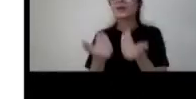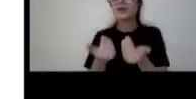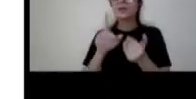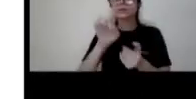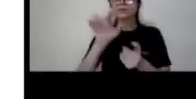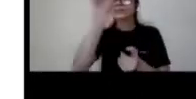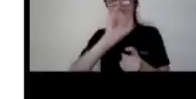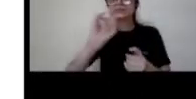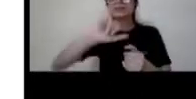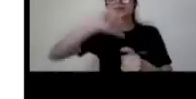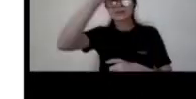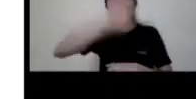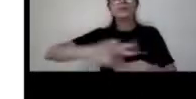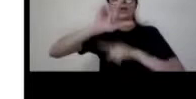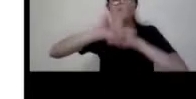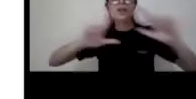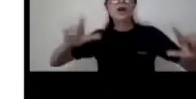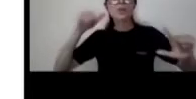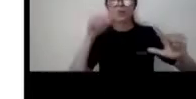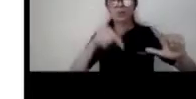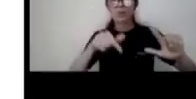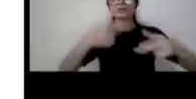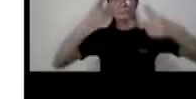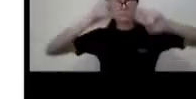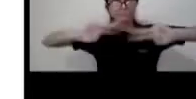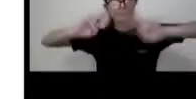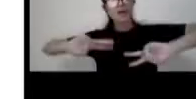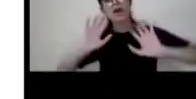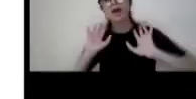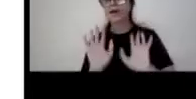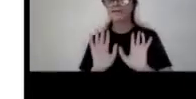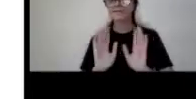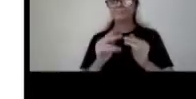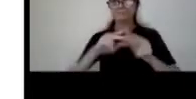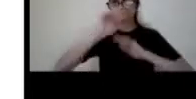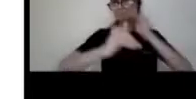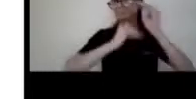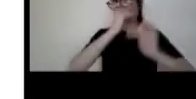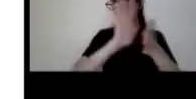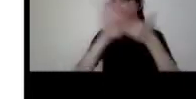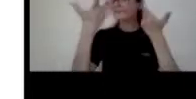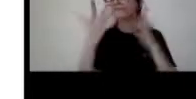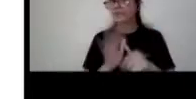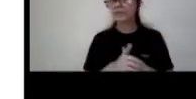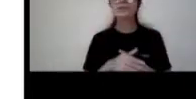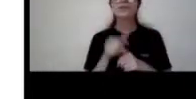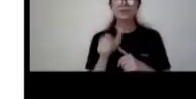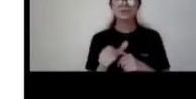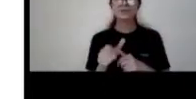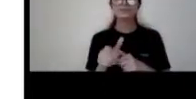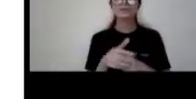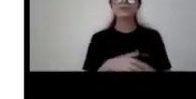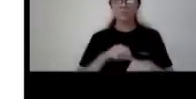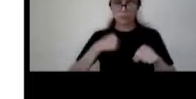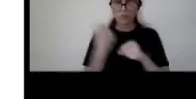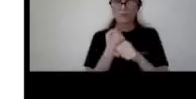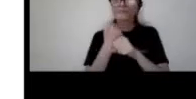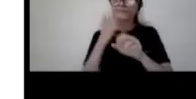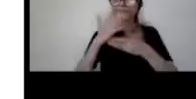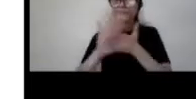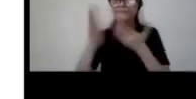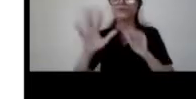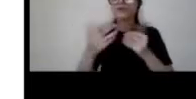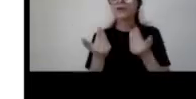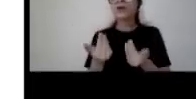languages the text to speech engine for 16 indian languages have been developed as part of our dfi efforts and those are